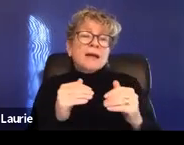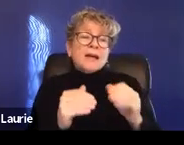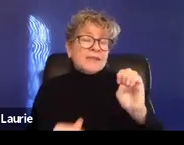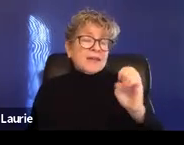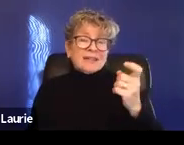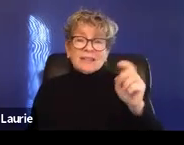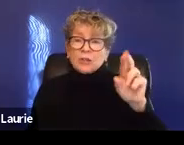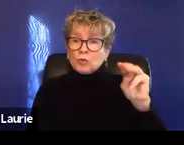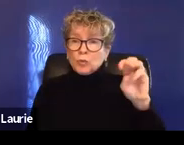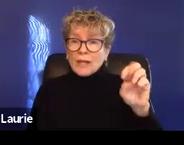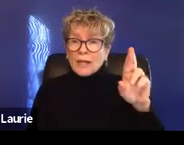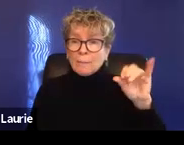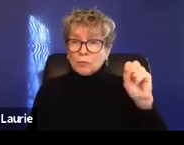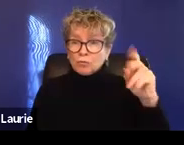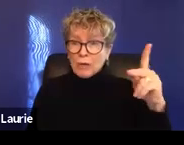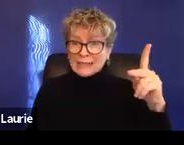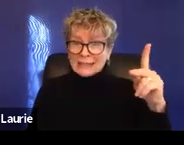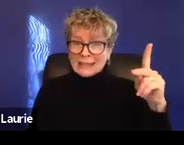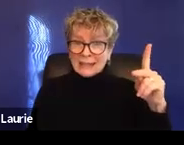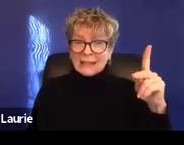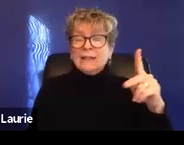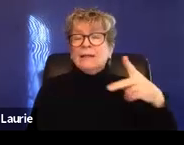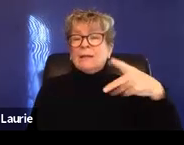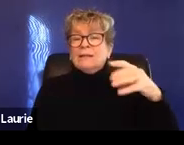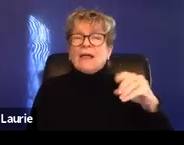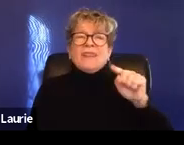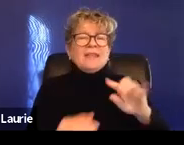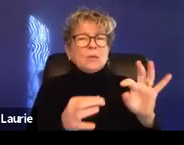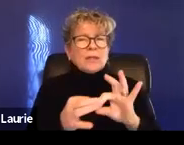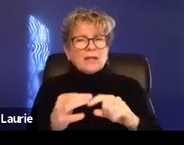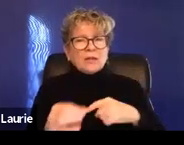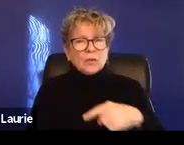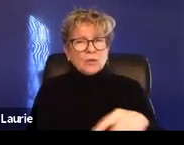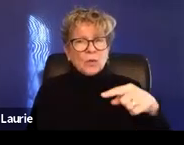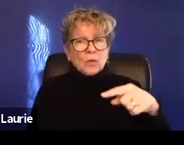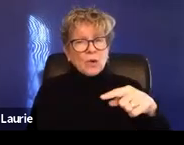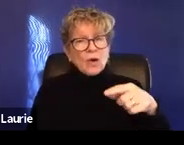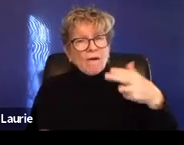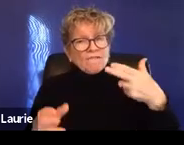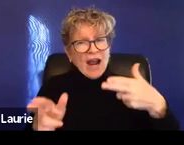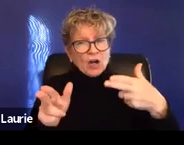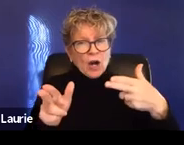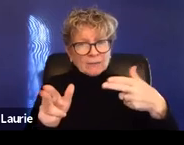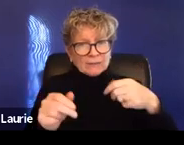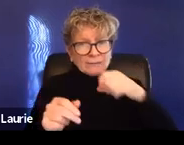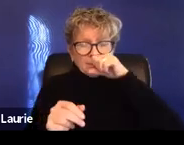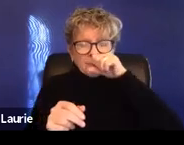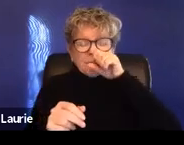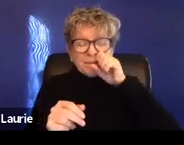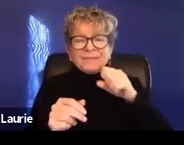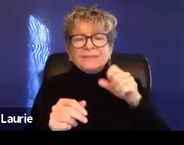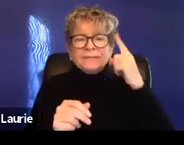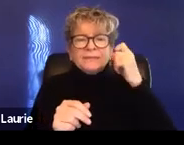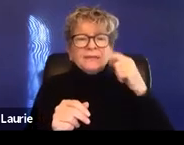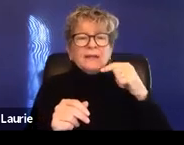protection order. This is actually related to firearms. This is not a domestic violence or sexual assault or any of these other orders. This is mainly